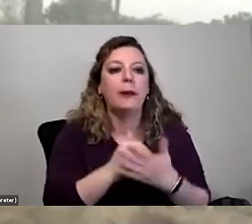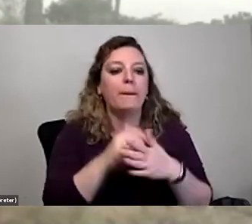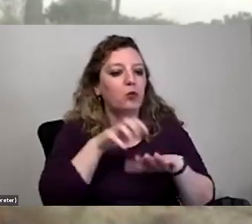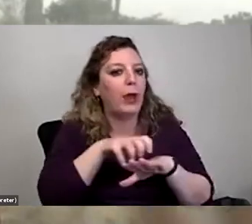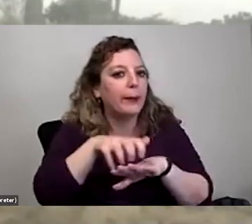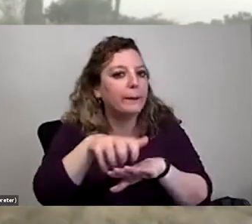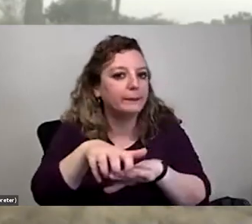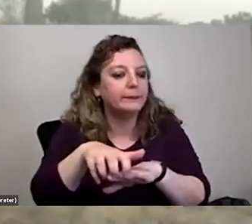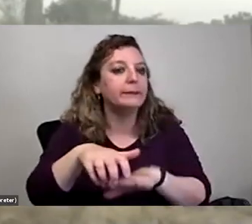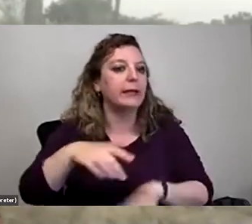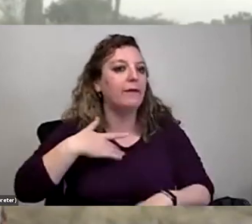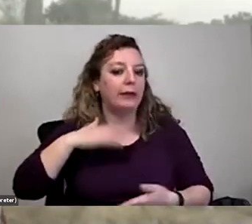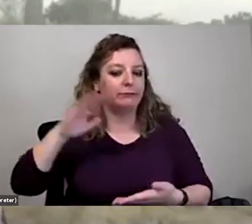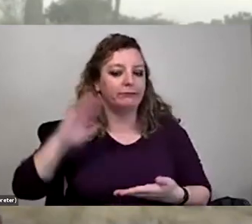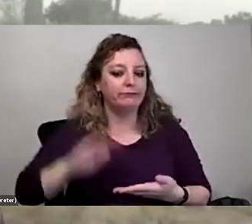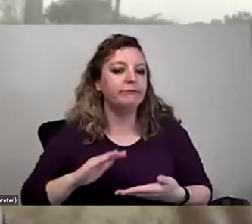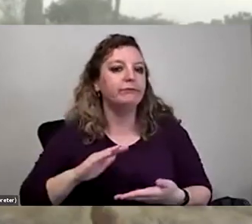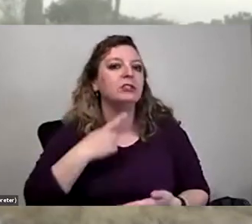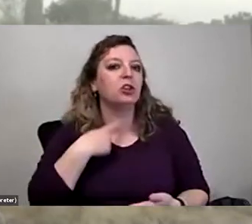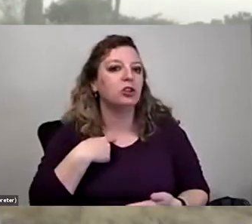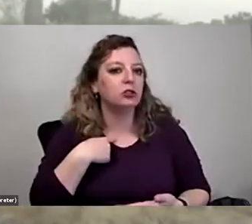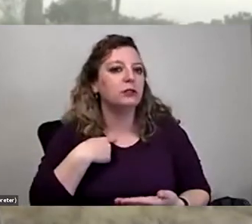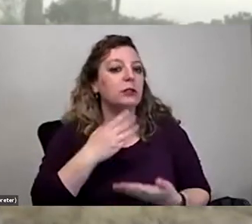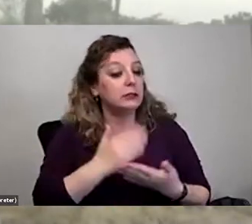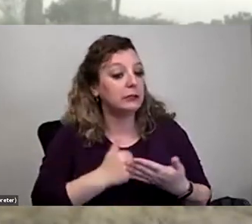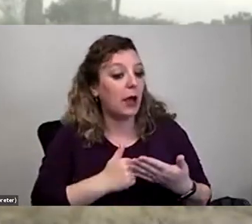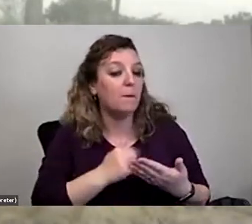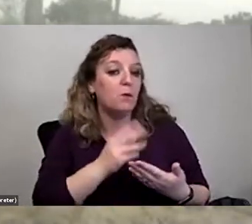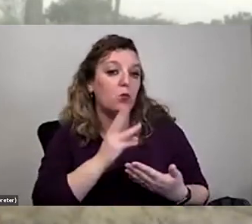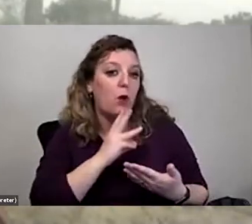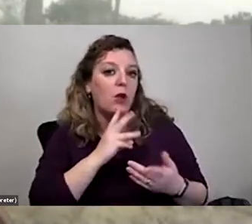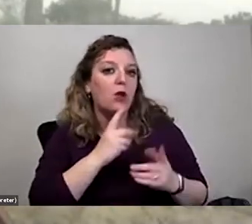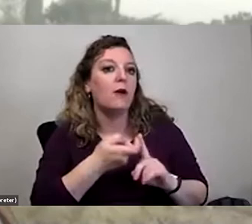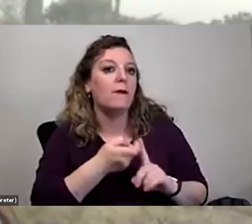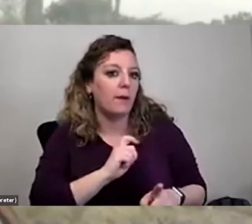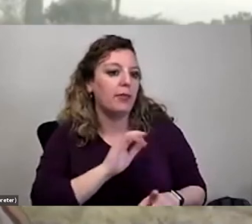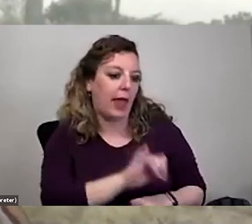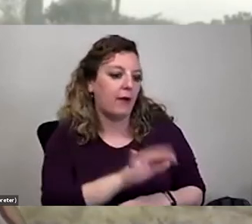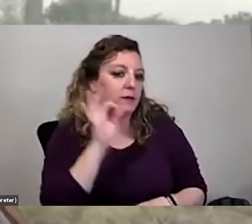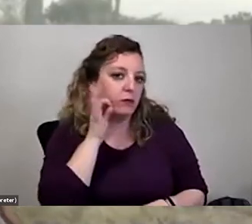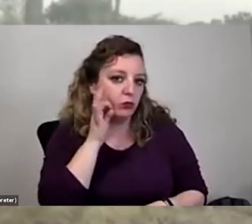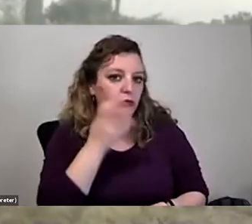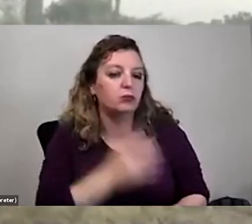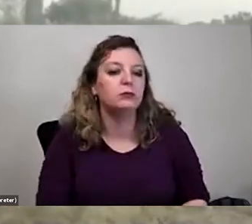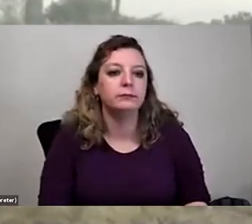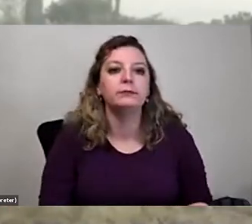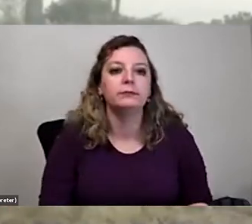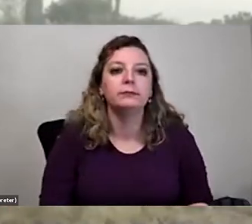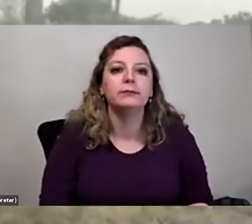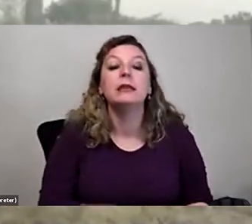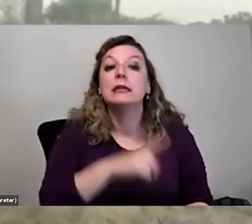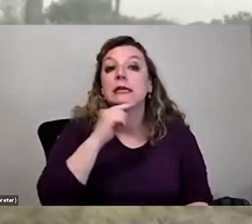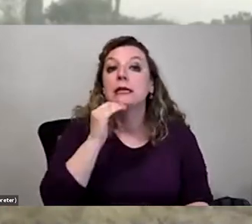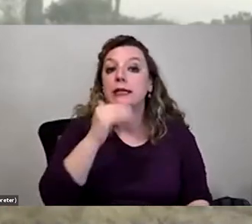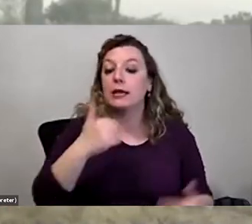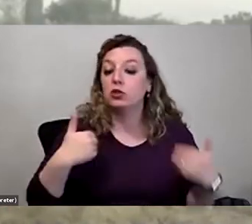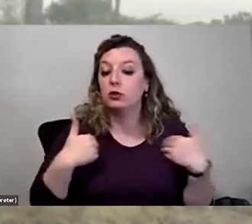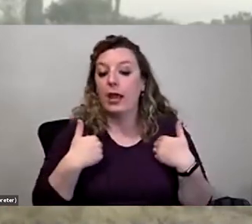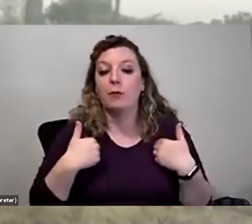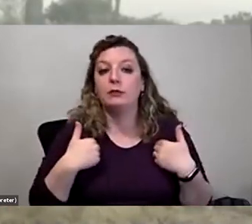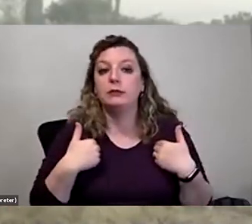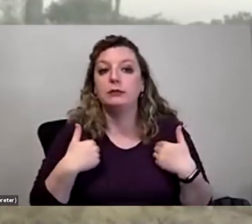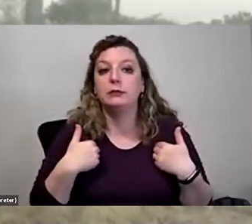we will feel less thirsty because we're able to get some of the water that we need from the food that we eat. Desert animals, especially